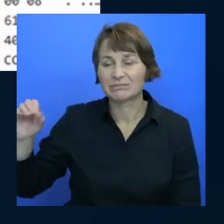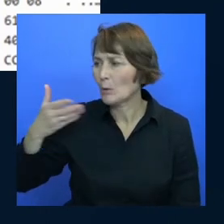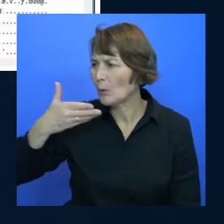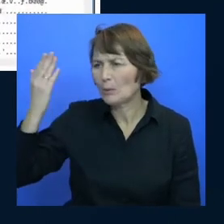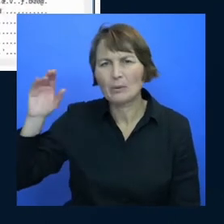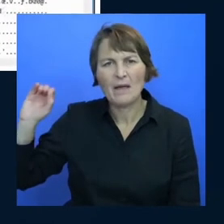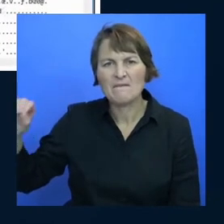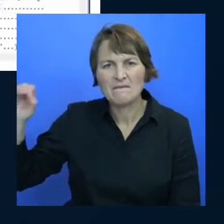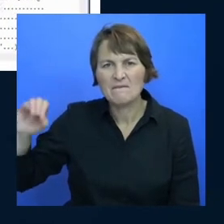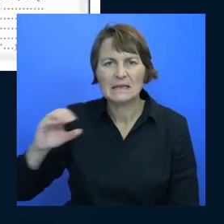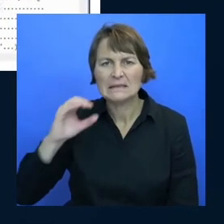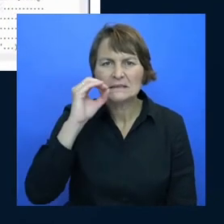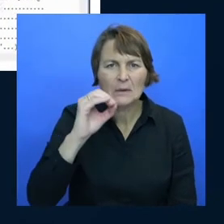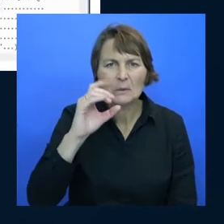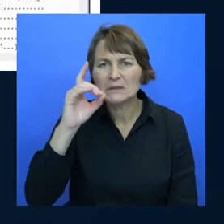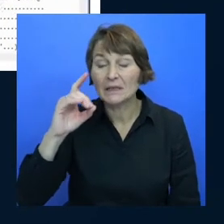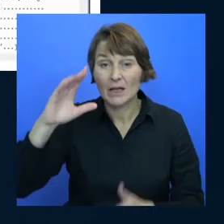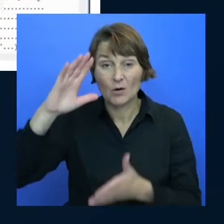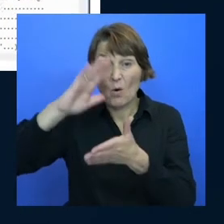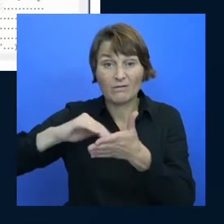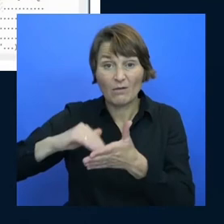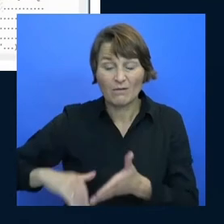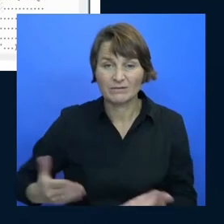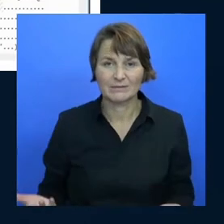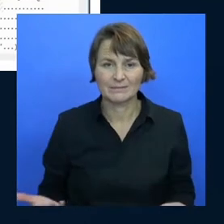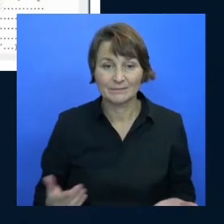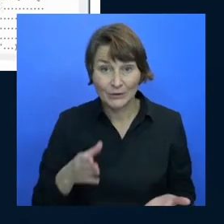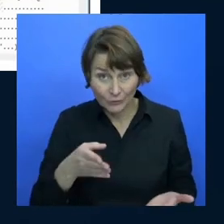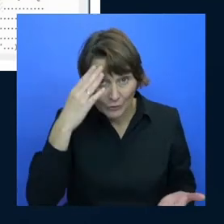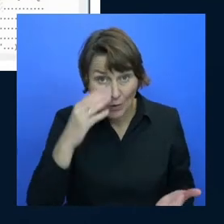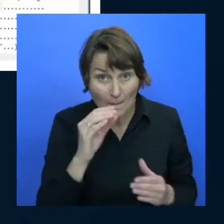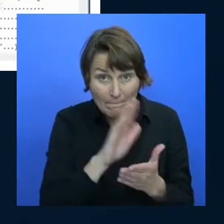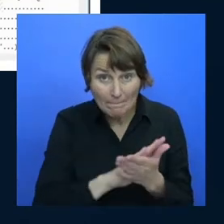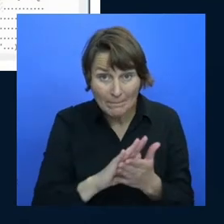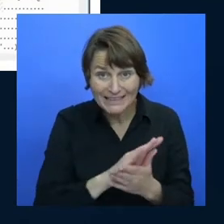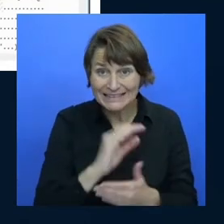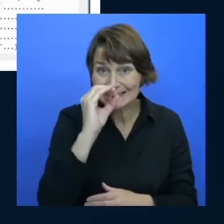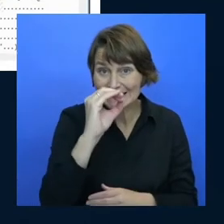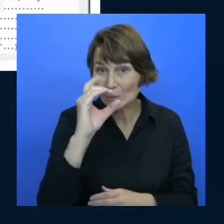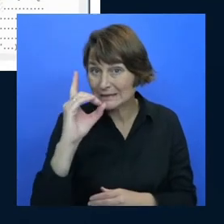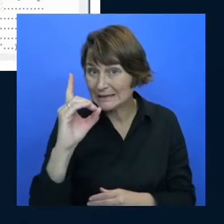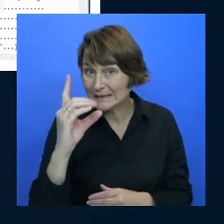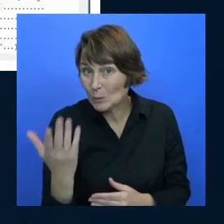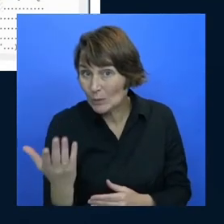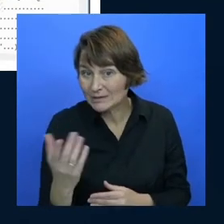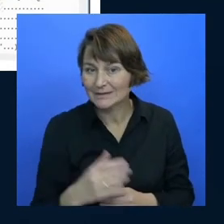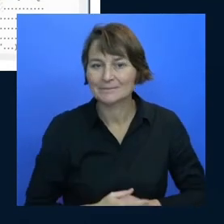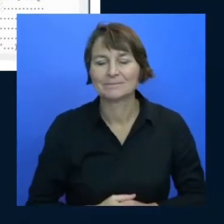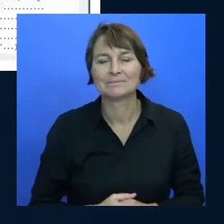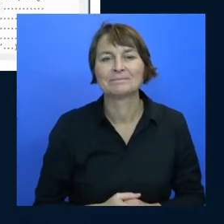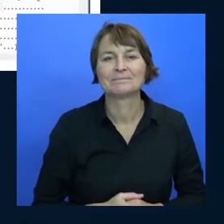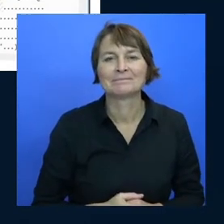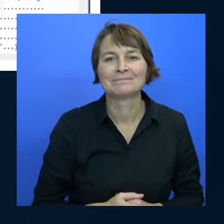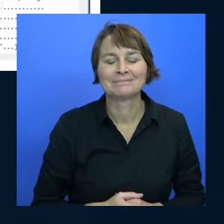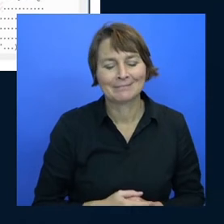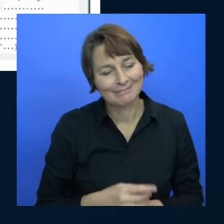goes away it blows up do you know what zero d is what is zero d scott i love the way